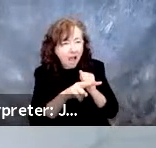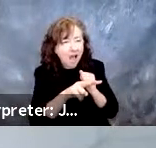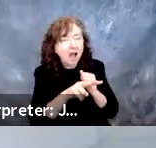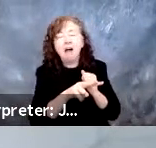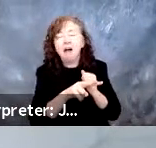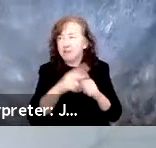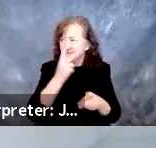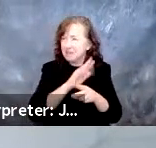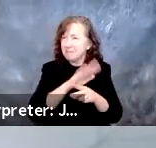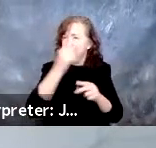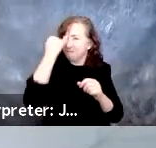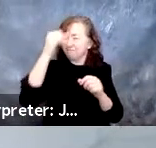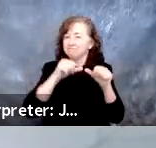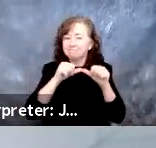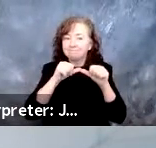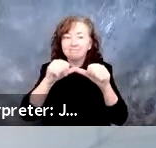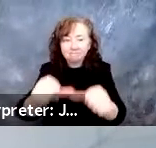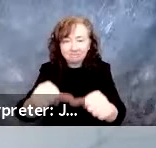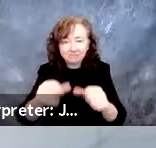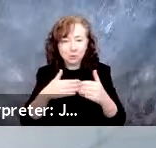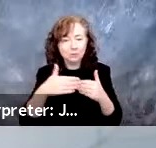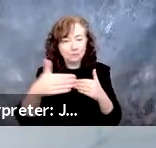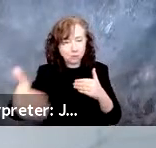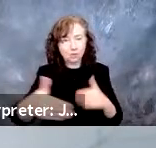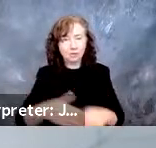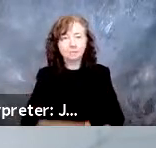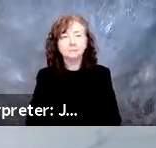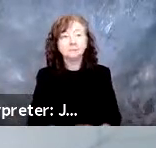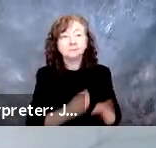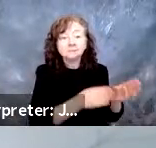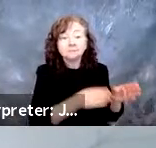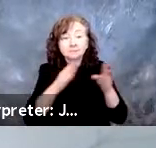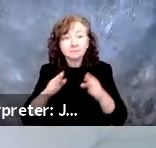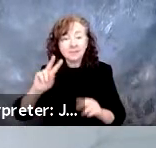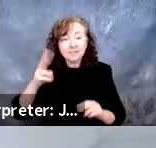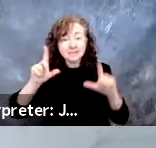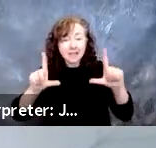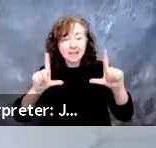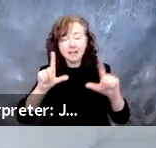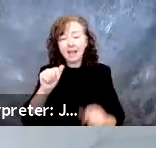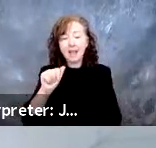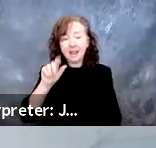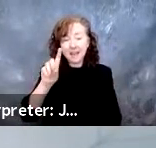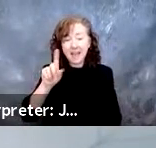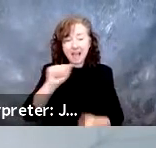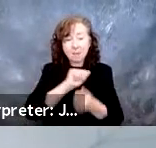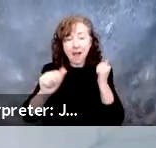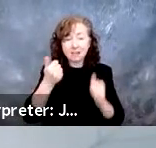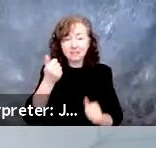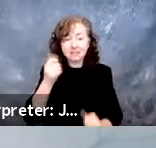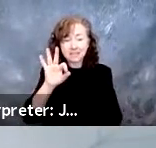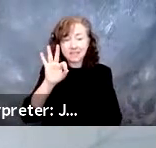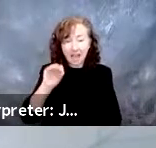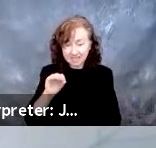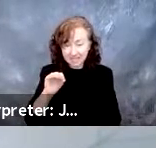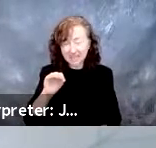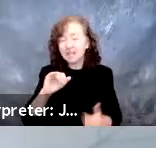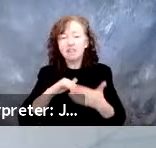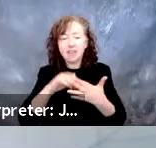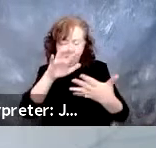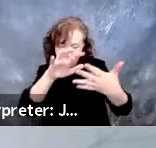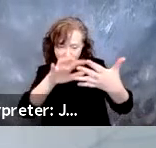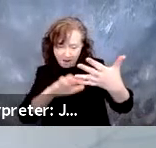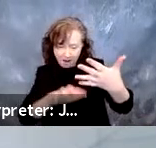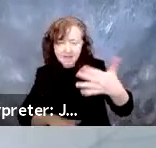experience and are continuing doing that into the future. The ADA came along in 1990 and helped solidify the rules and the regulations,